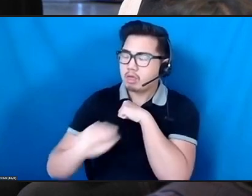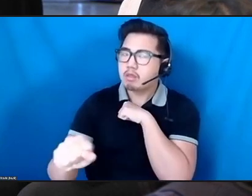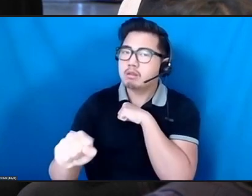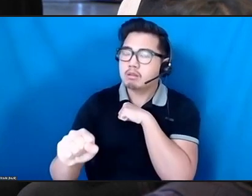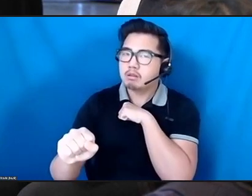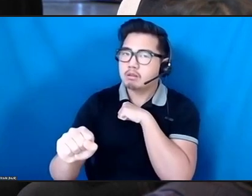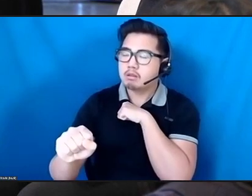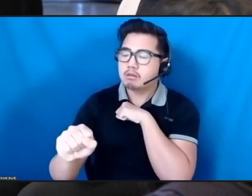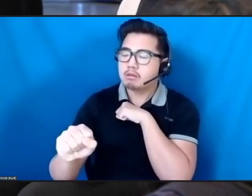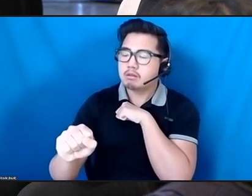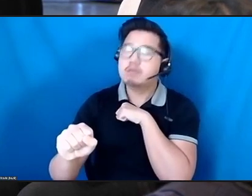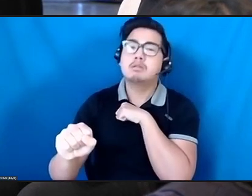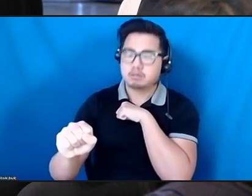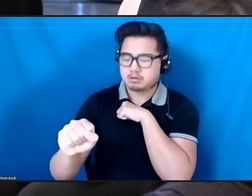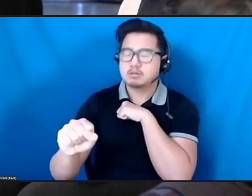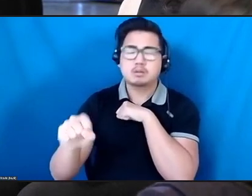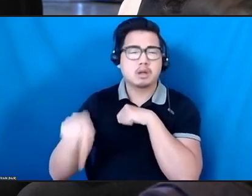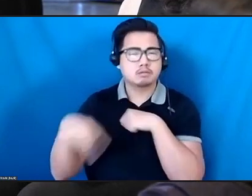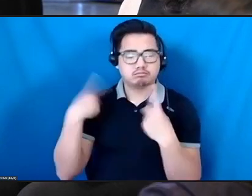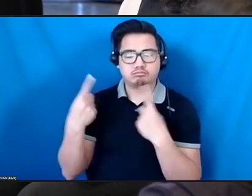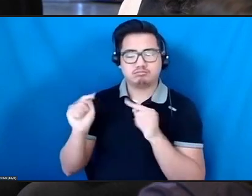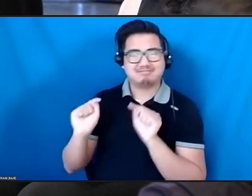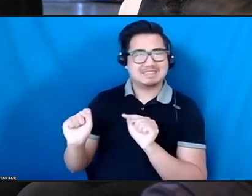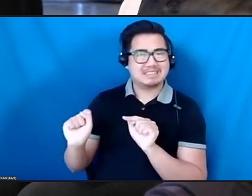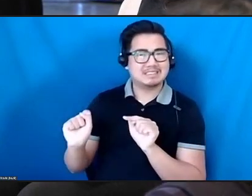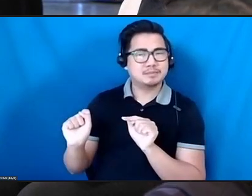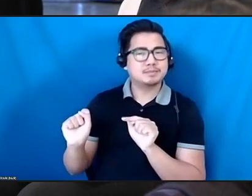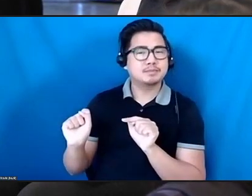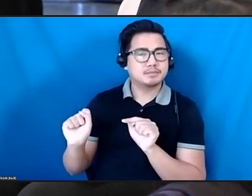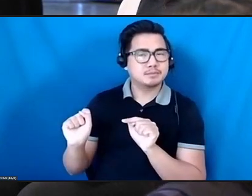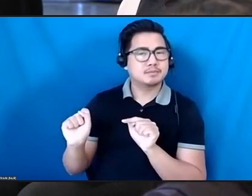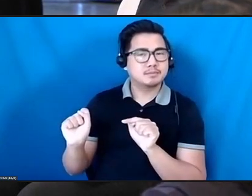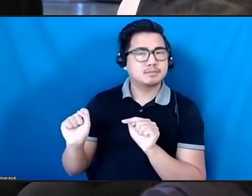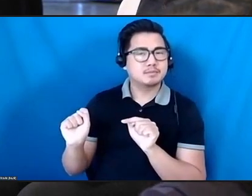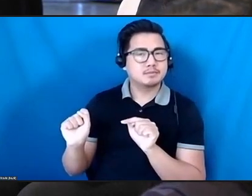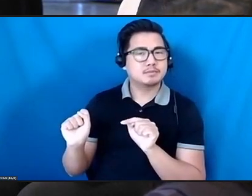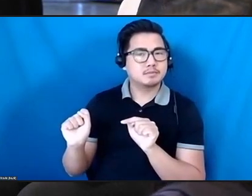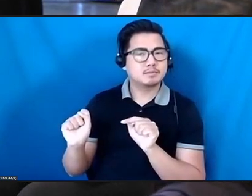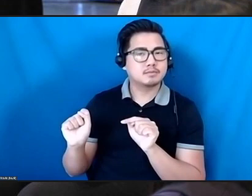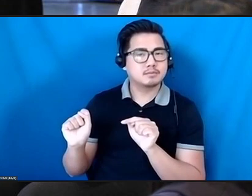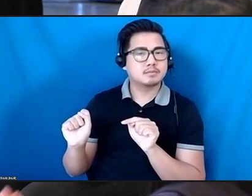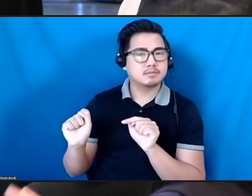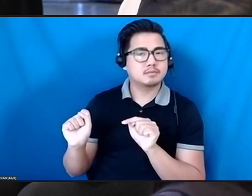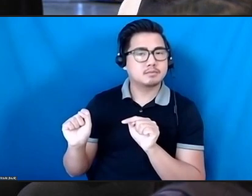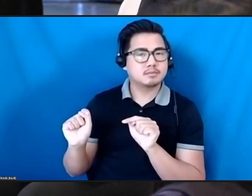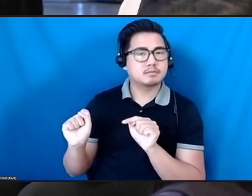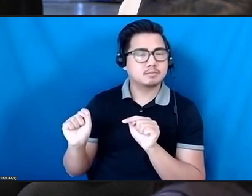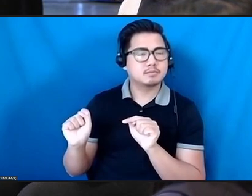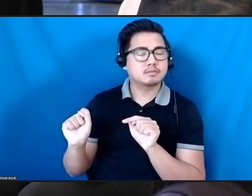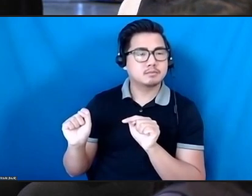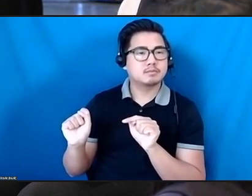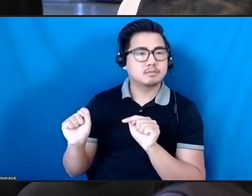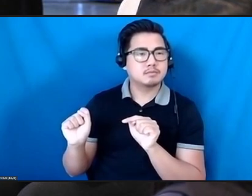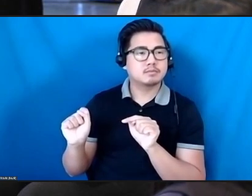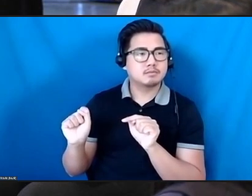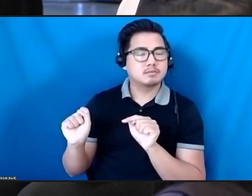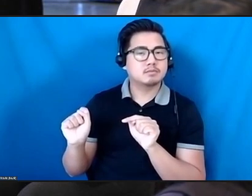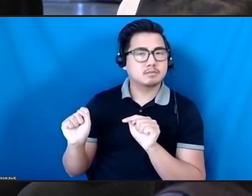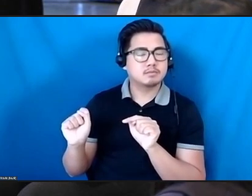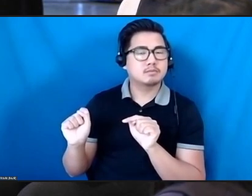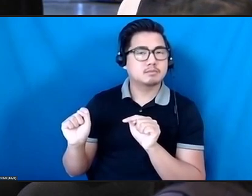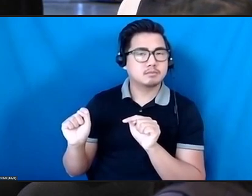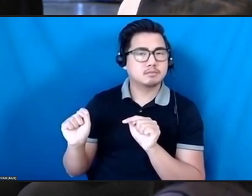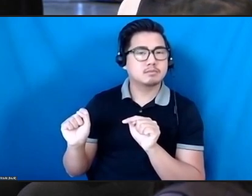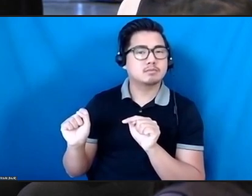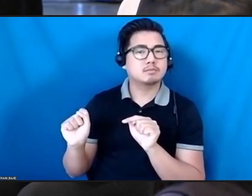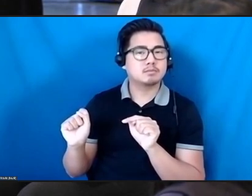and, you know, what that means in terms of equivalence in our sector is giving a